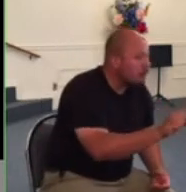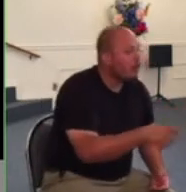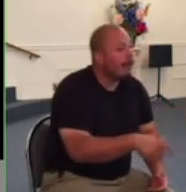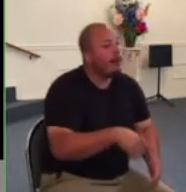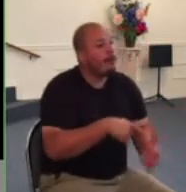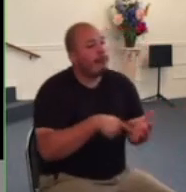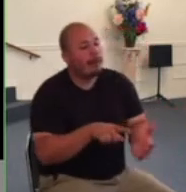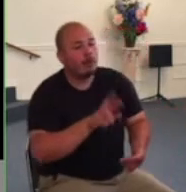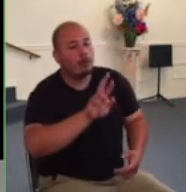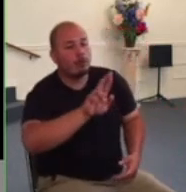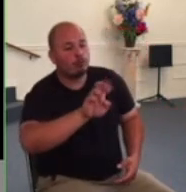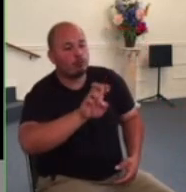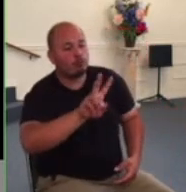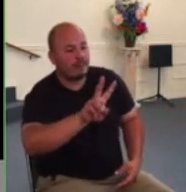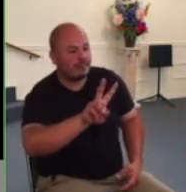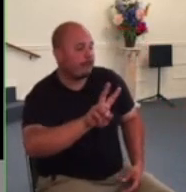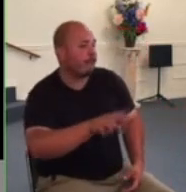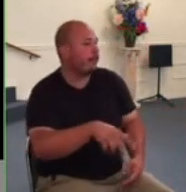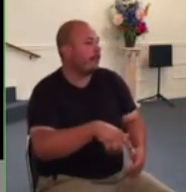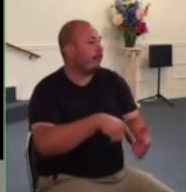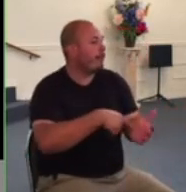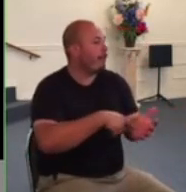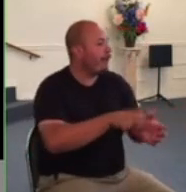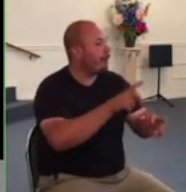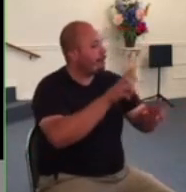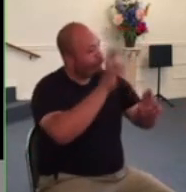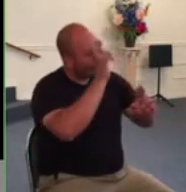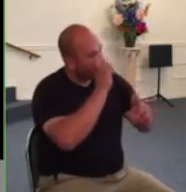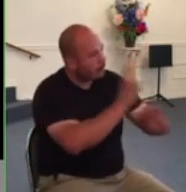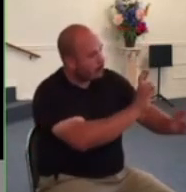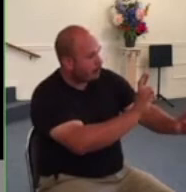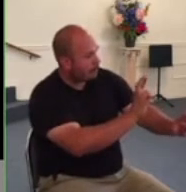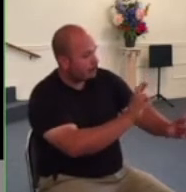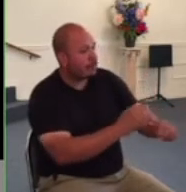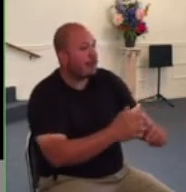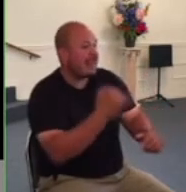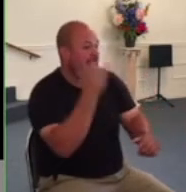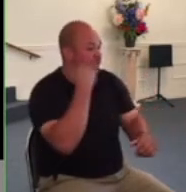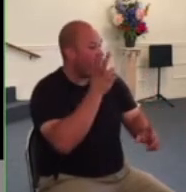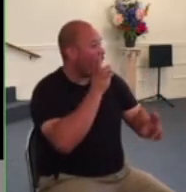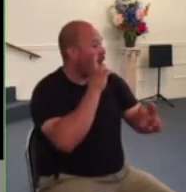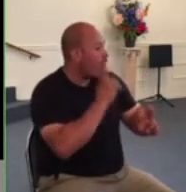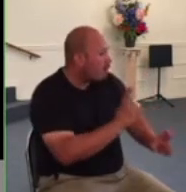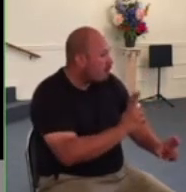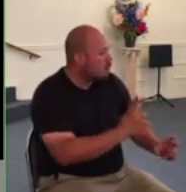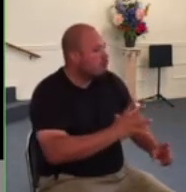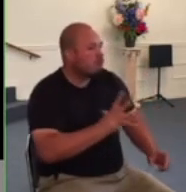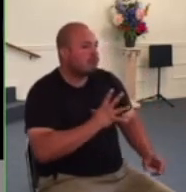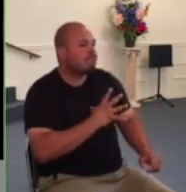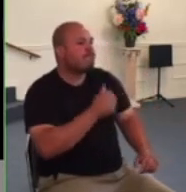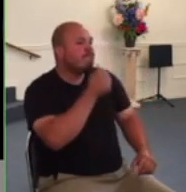if respect then respect if honor then honor